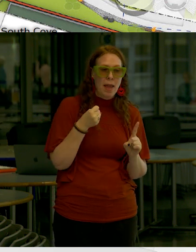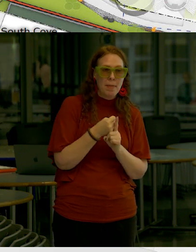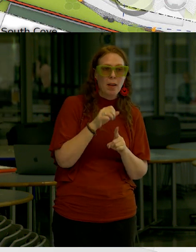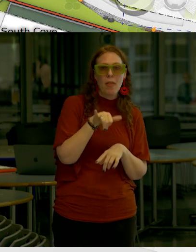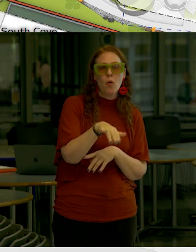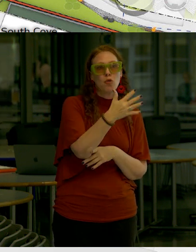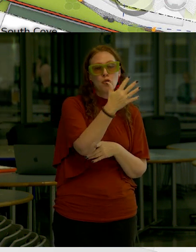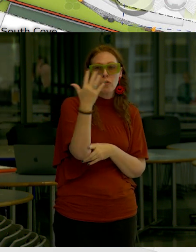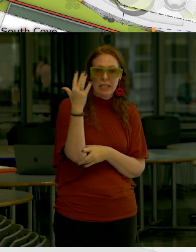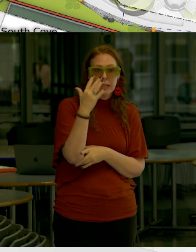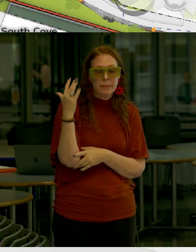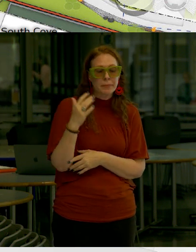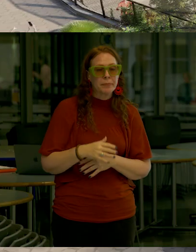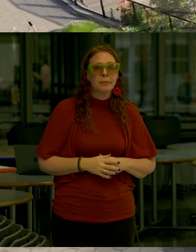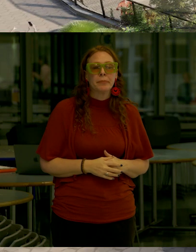on those trees